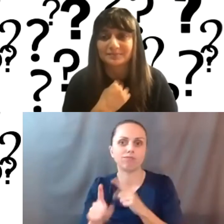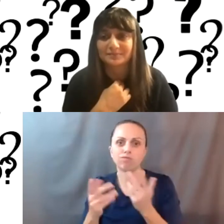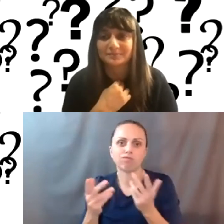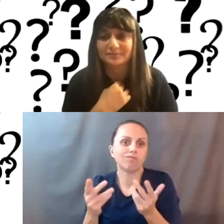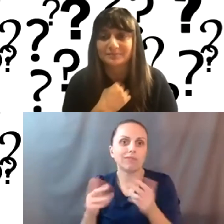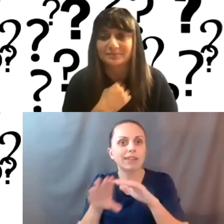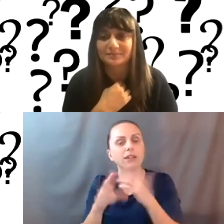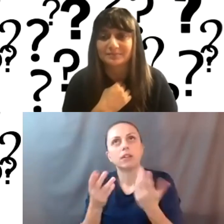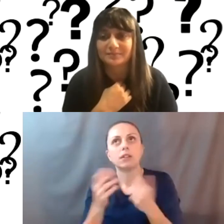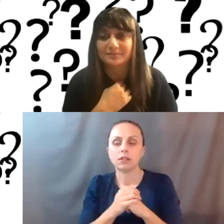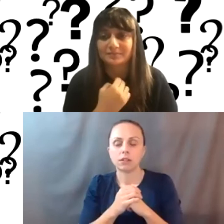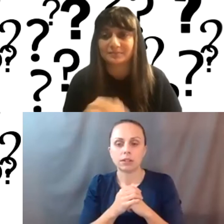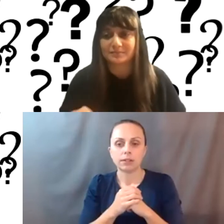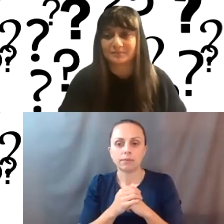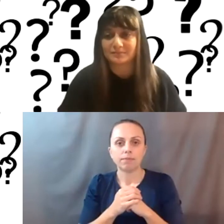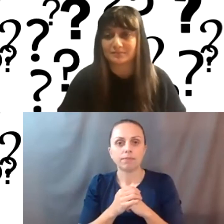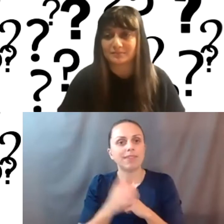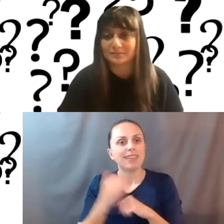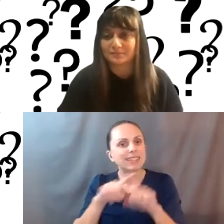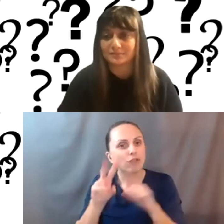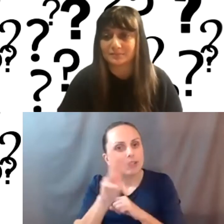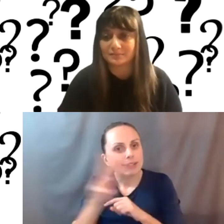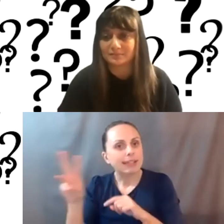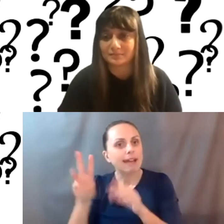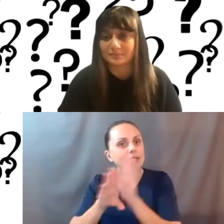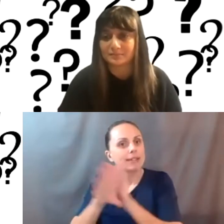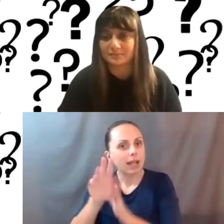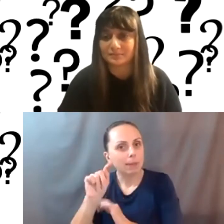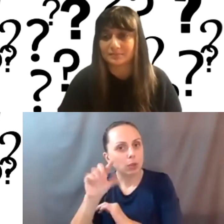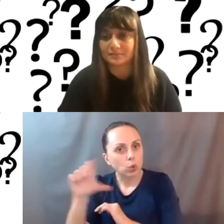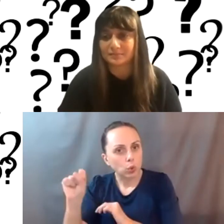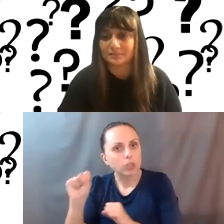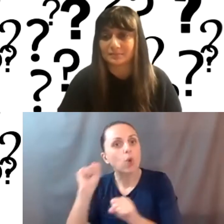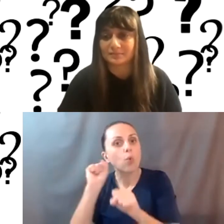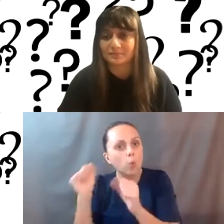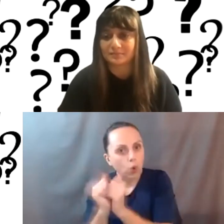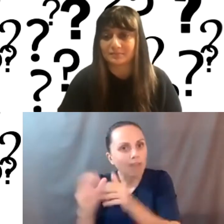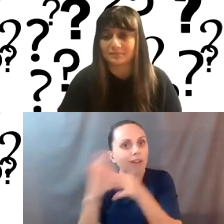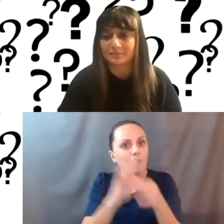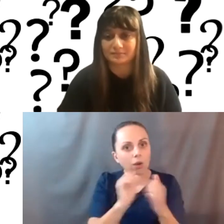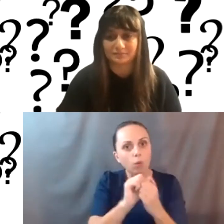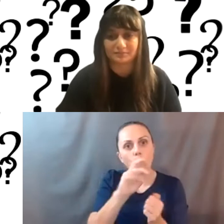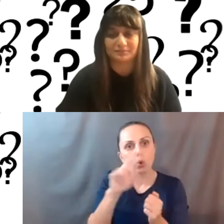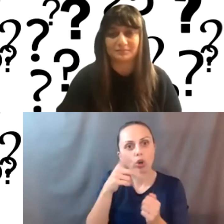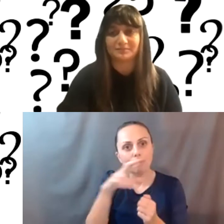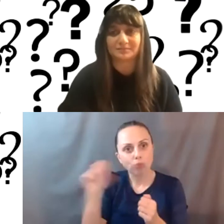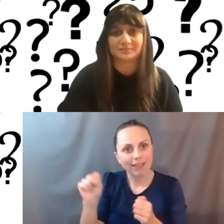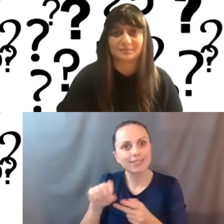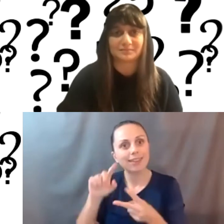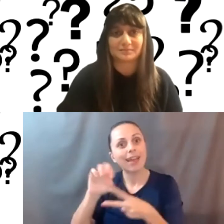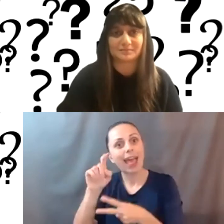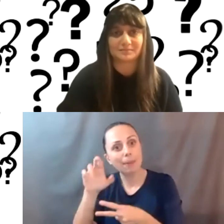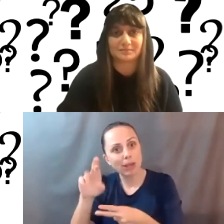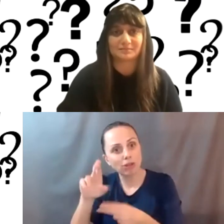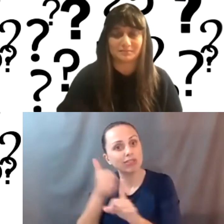you know, basically, um, site development and tools that work in conjunction with WordPress Elementor and WP Bakery are plugins that you